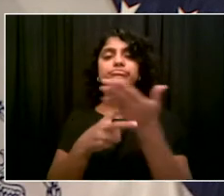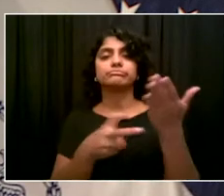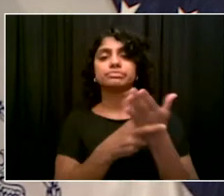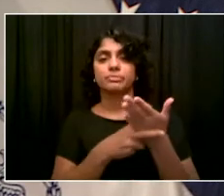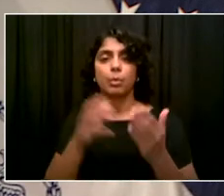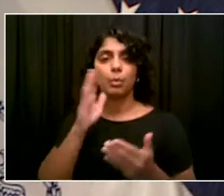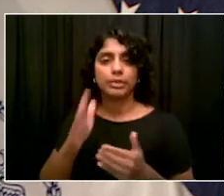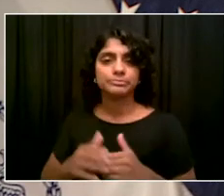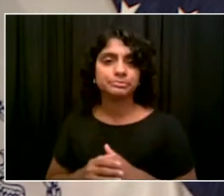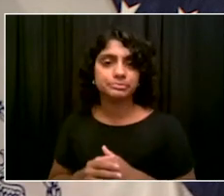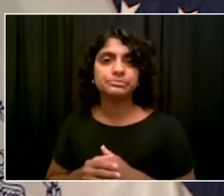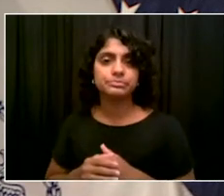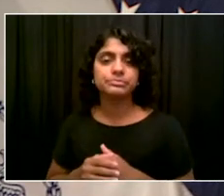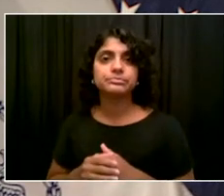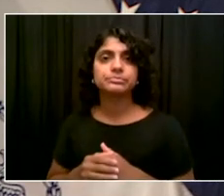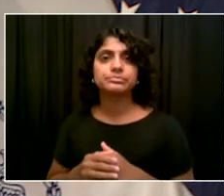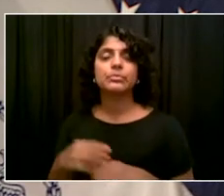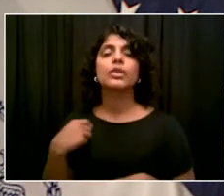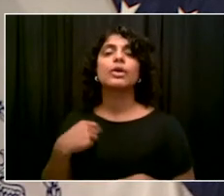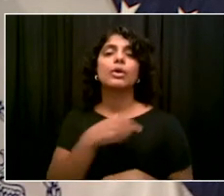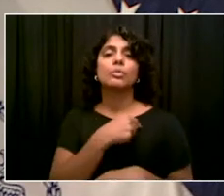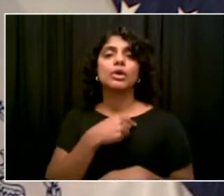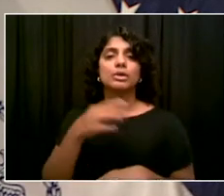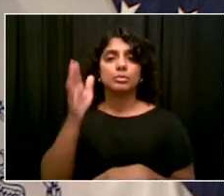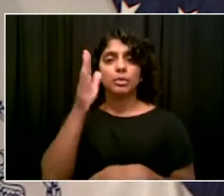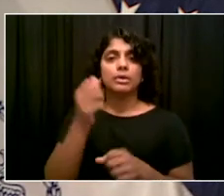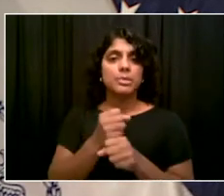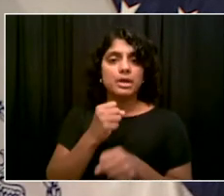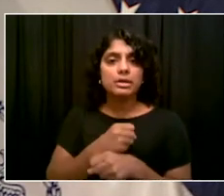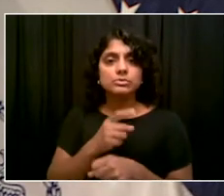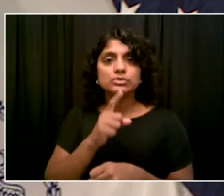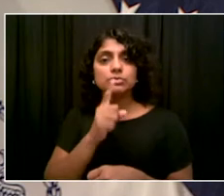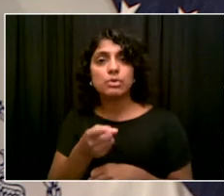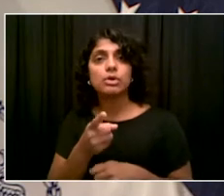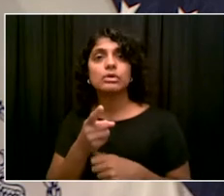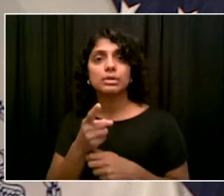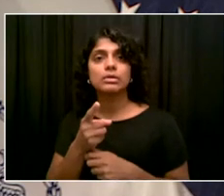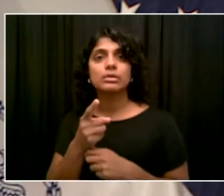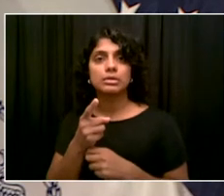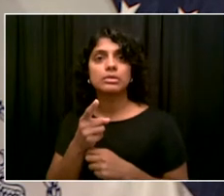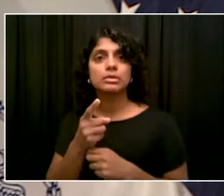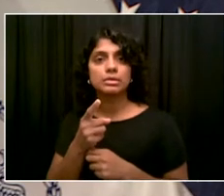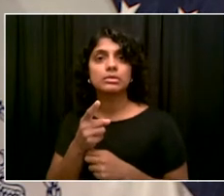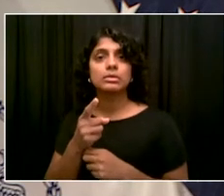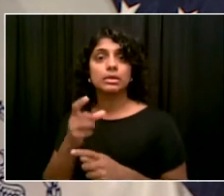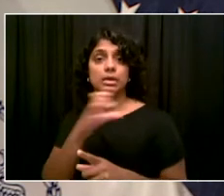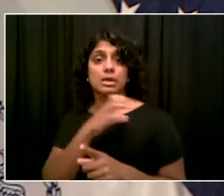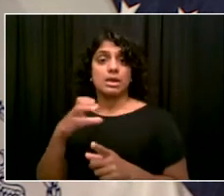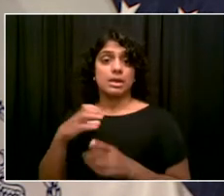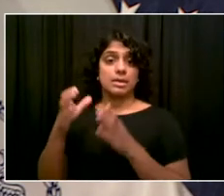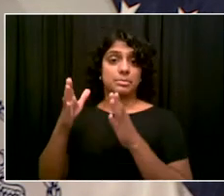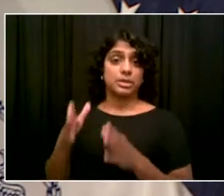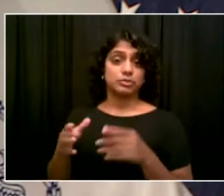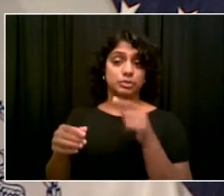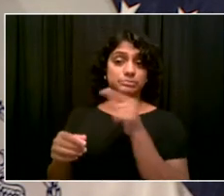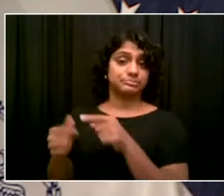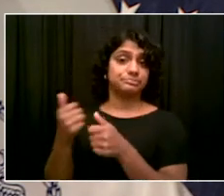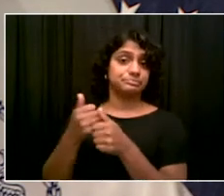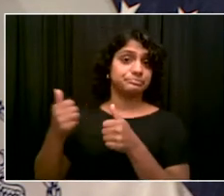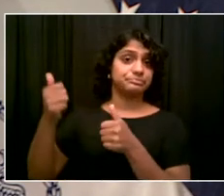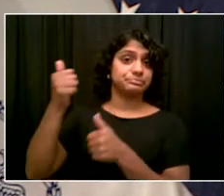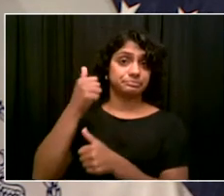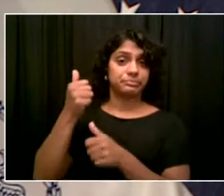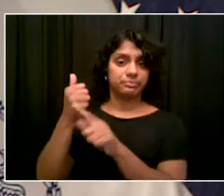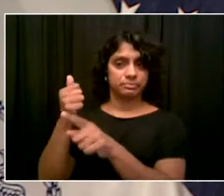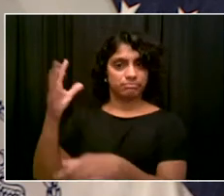We'll have our buildings commissioner, Melanie LaRocca, speak with you, because I think she's been very aggressive about